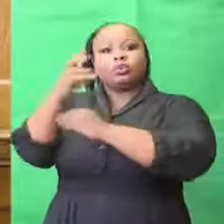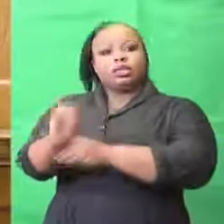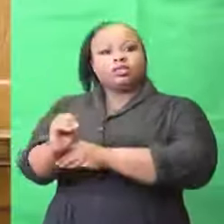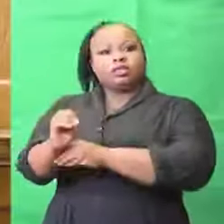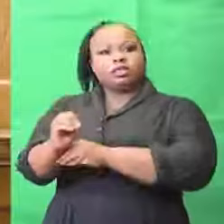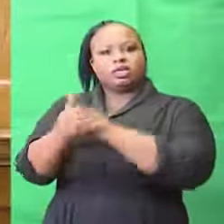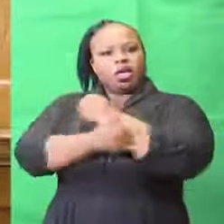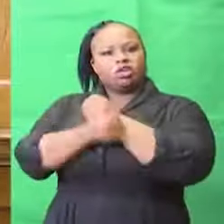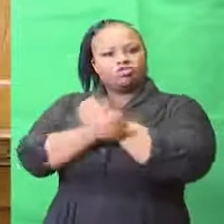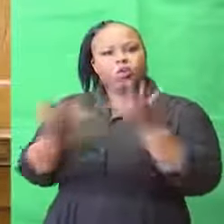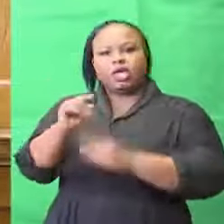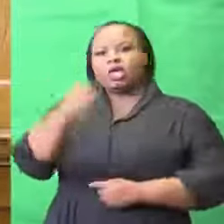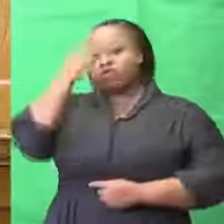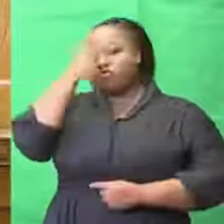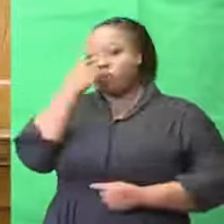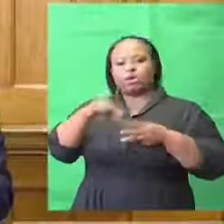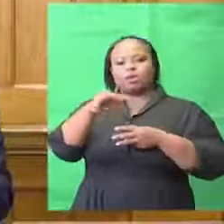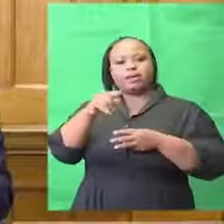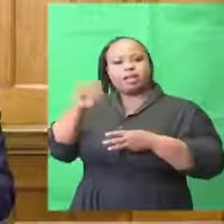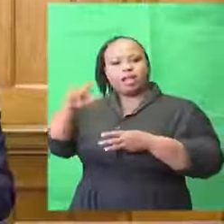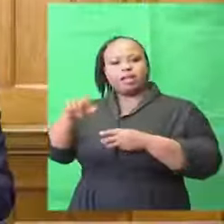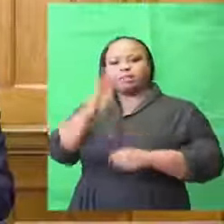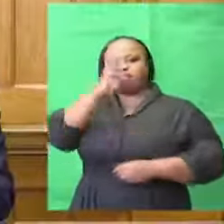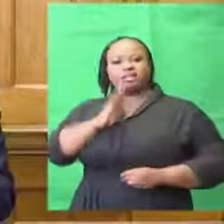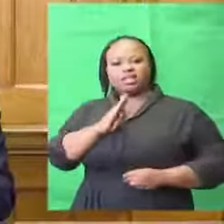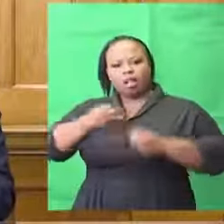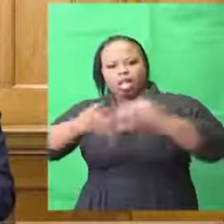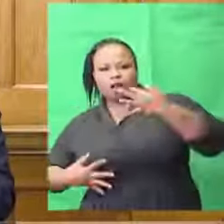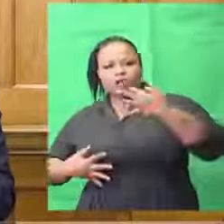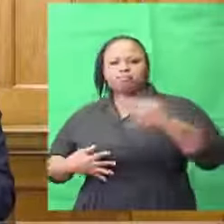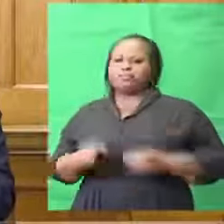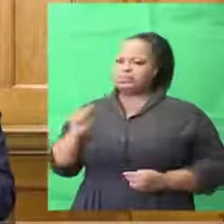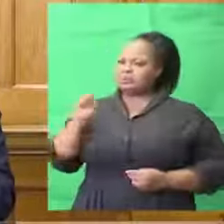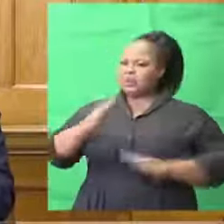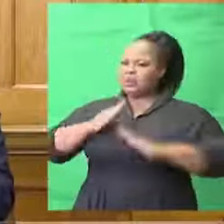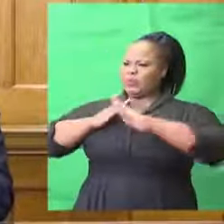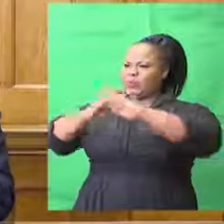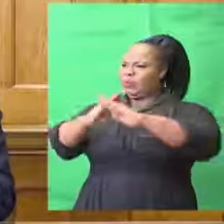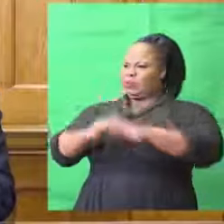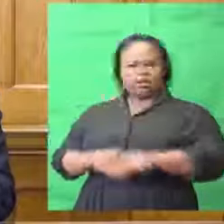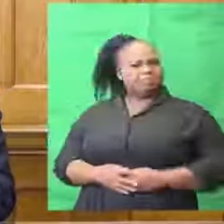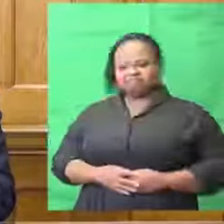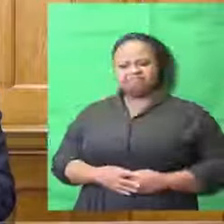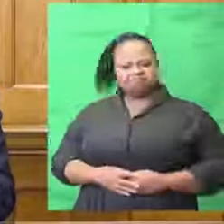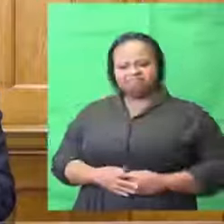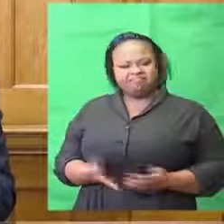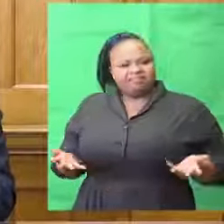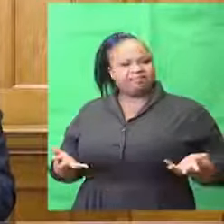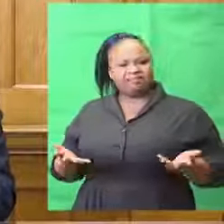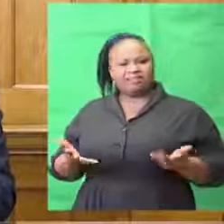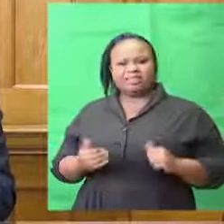countries in Rome last month. Now, these restrictions are completely unjustified